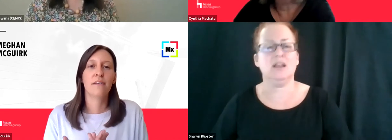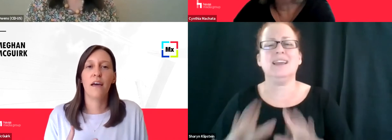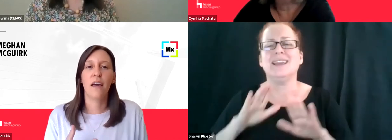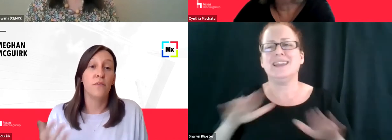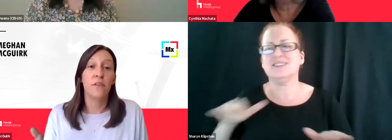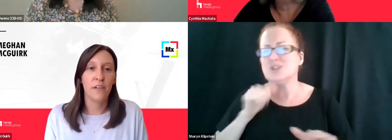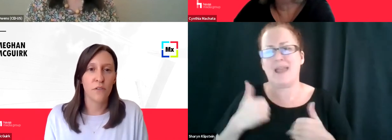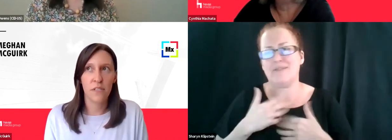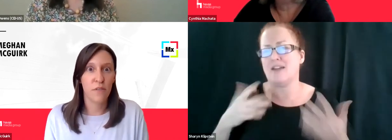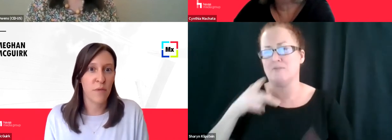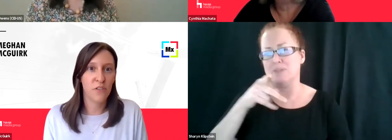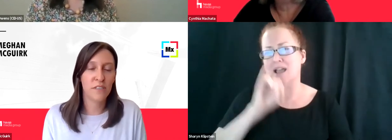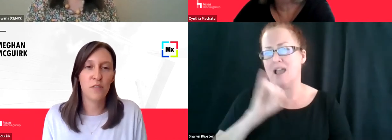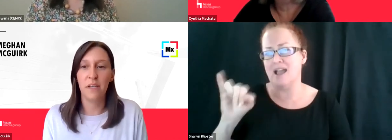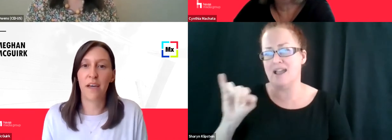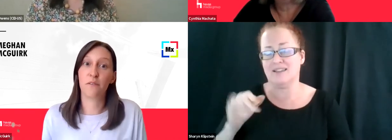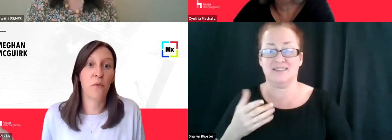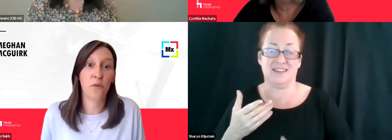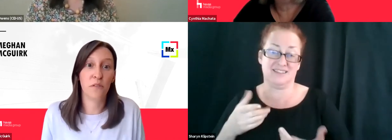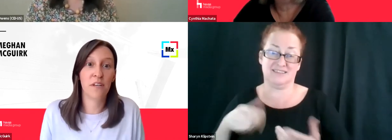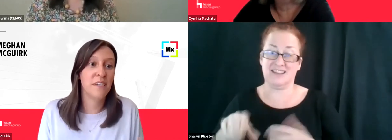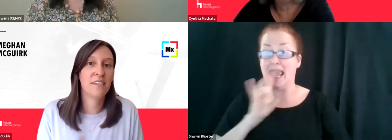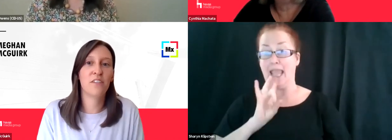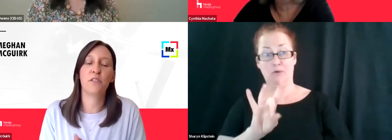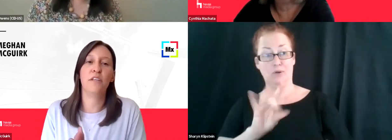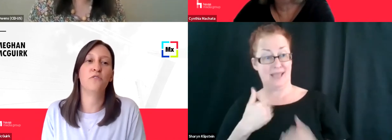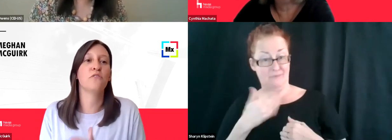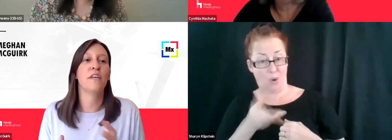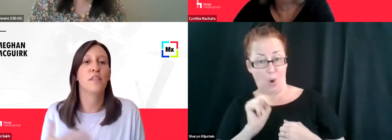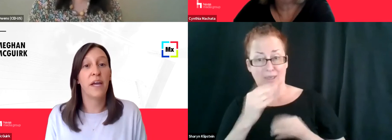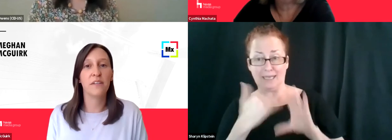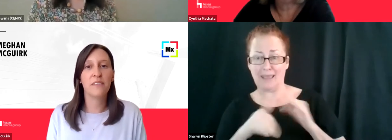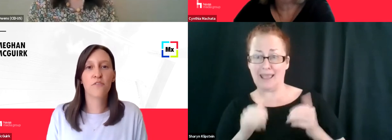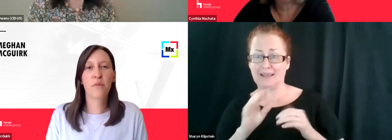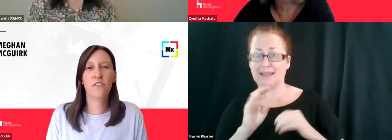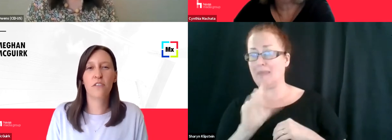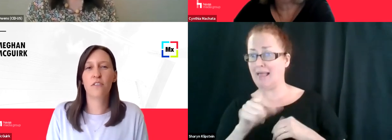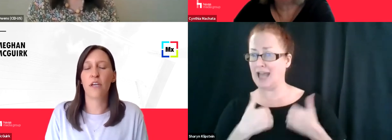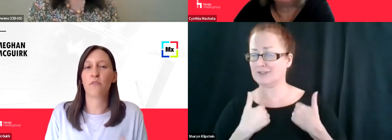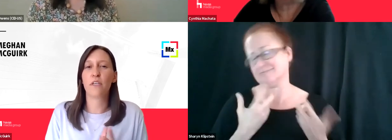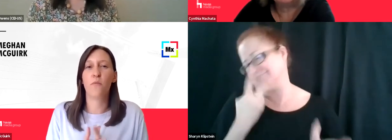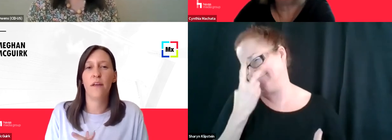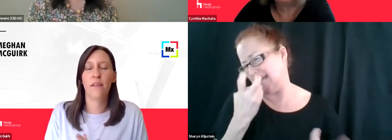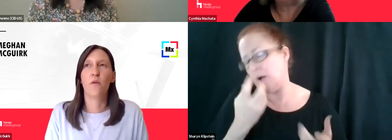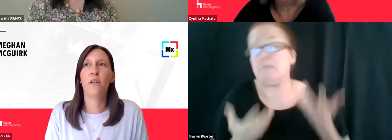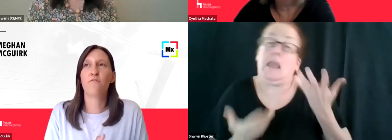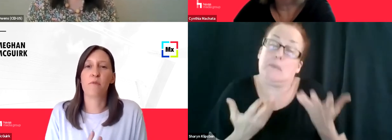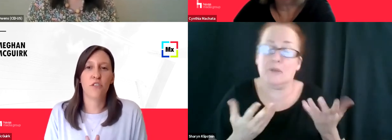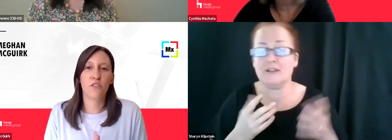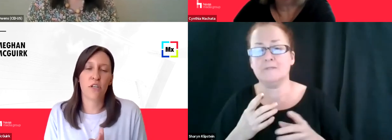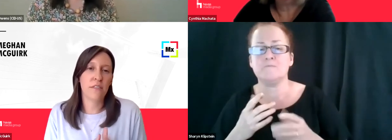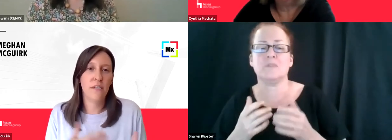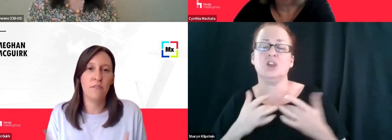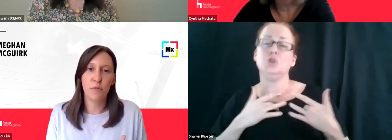Like I don't think eight-year-olds have email addresses, but again, who knows nowadays. So it's, it's usually like the parents' information. So like really what, what